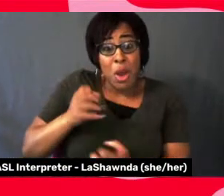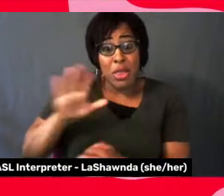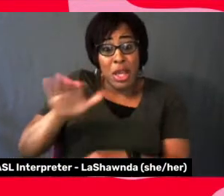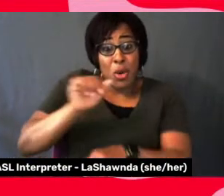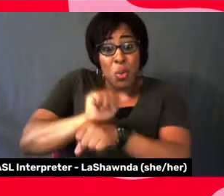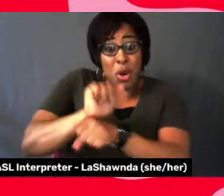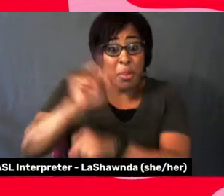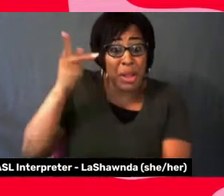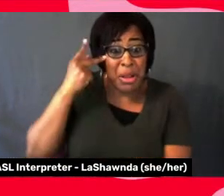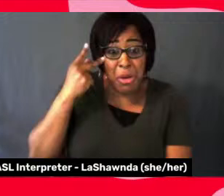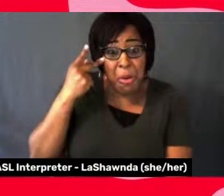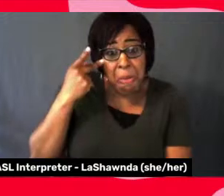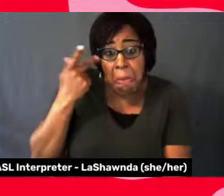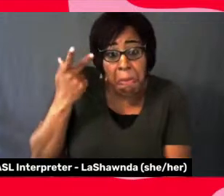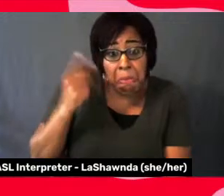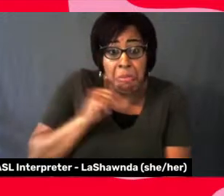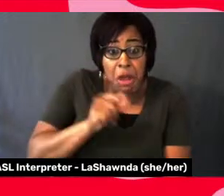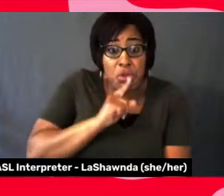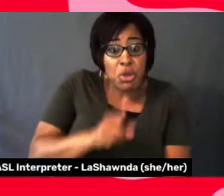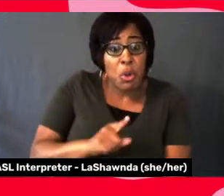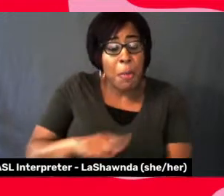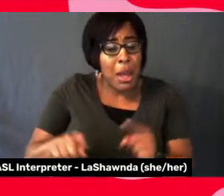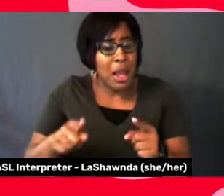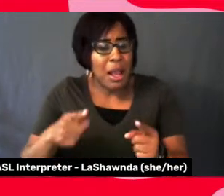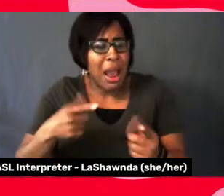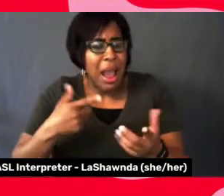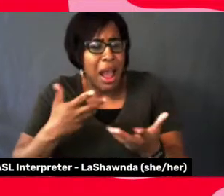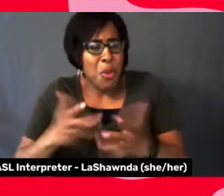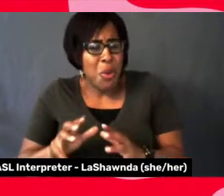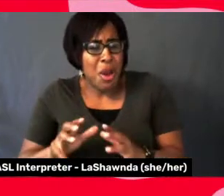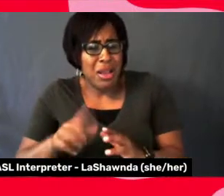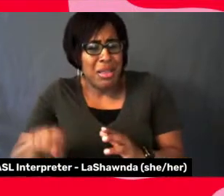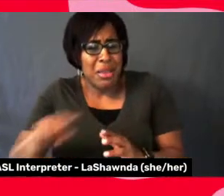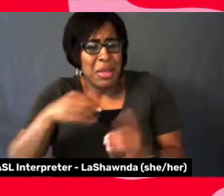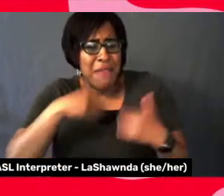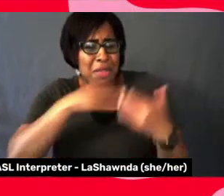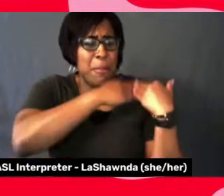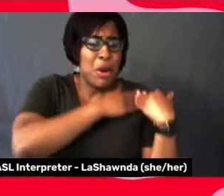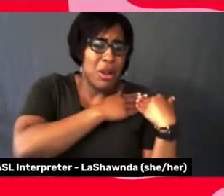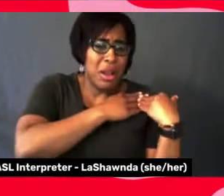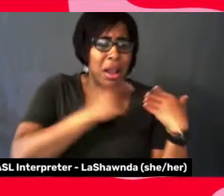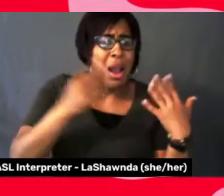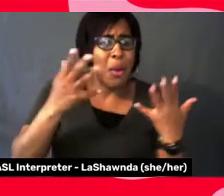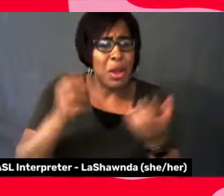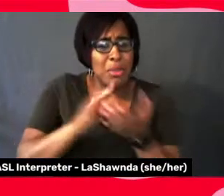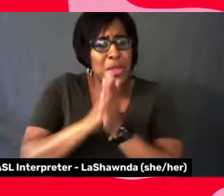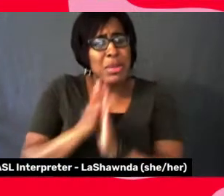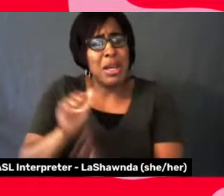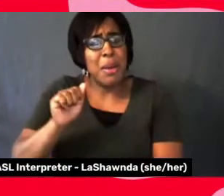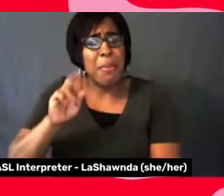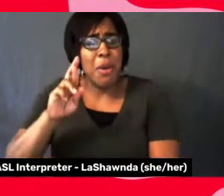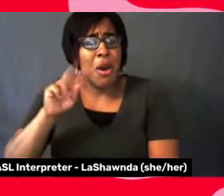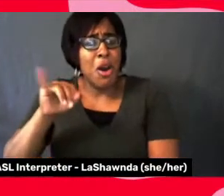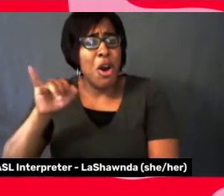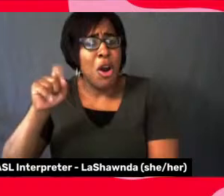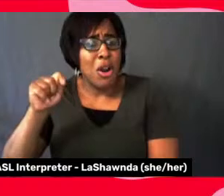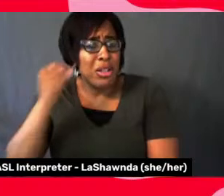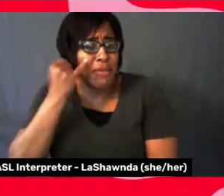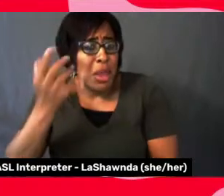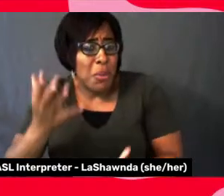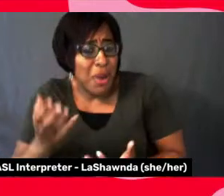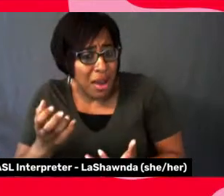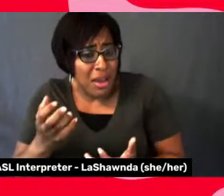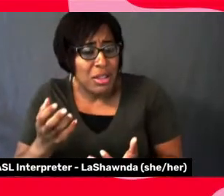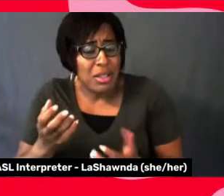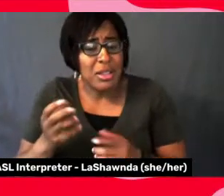to, I want, you know, I want people to be artists if that's what they want to be. So anyway, those are some of the things I think about